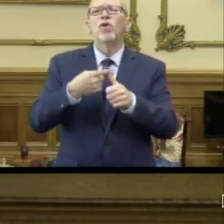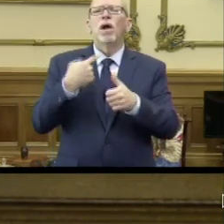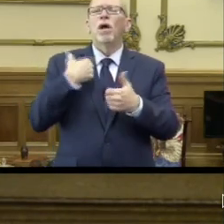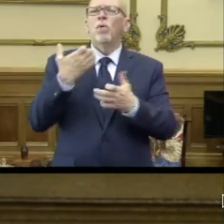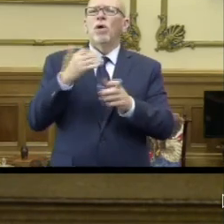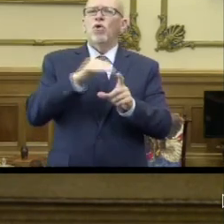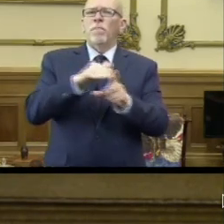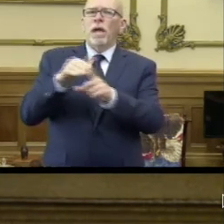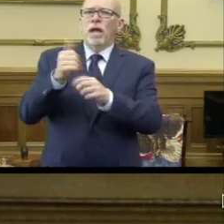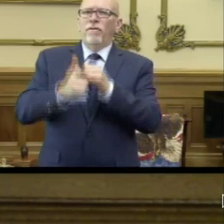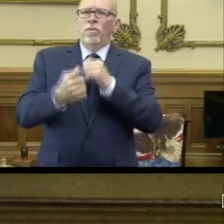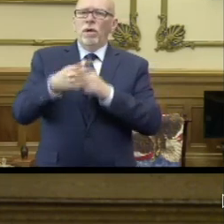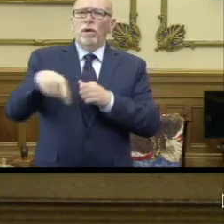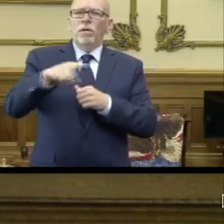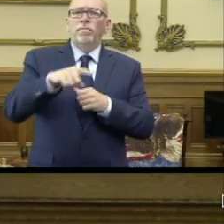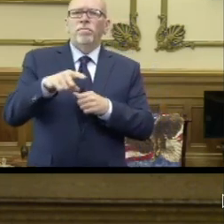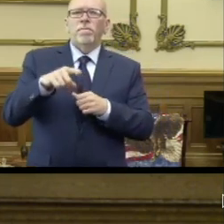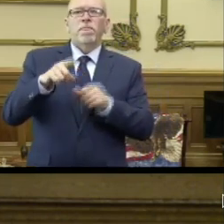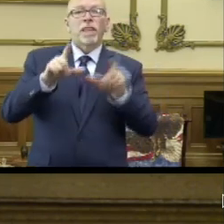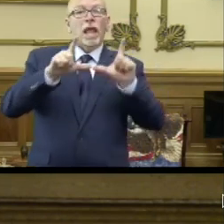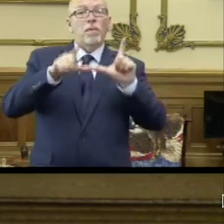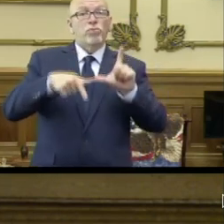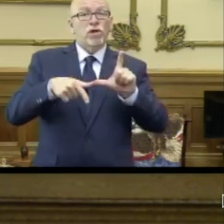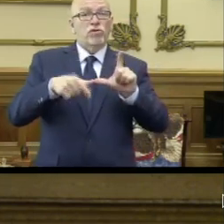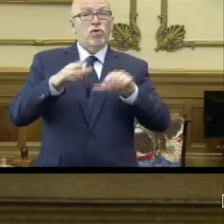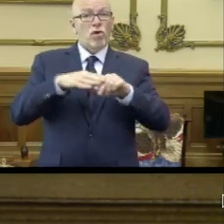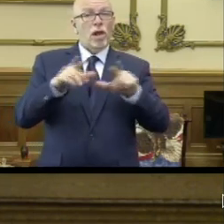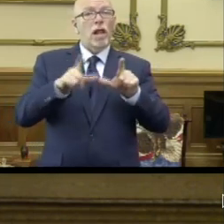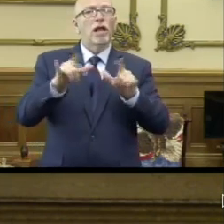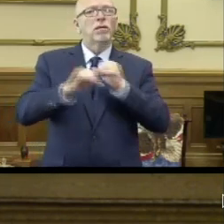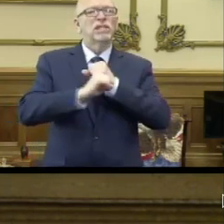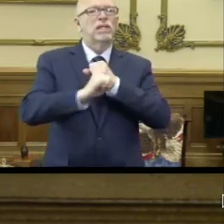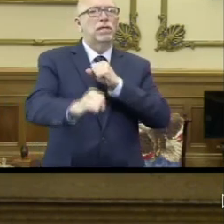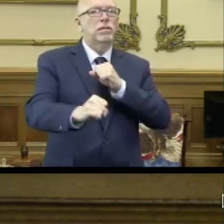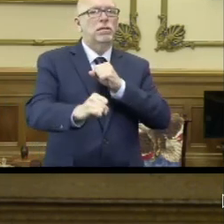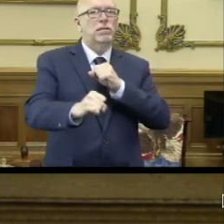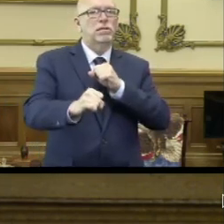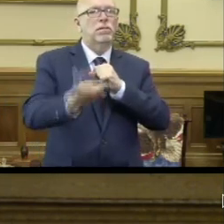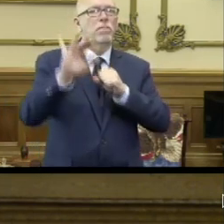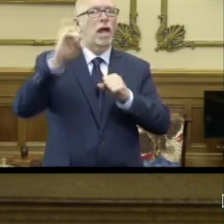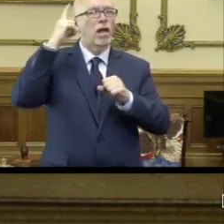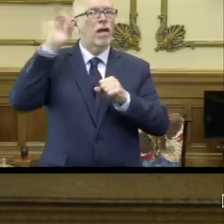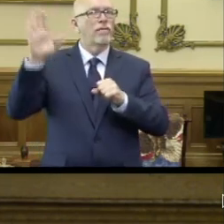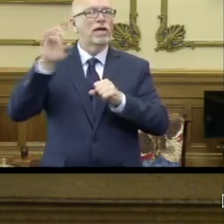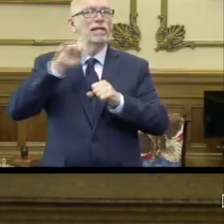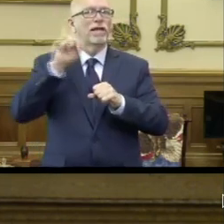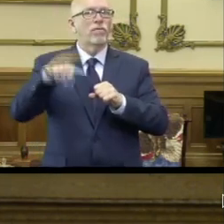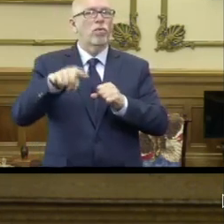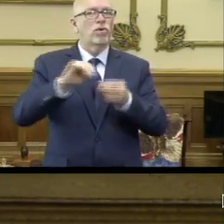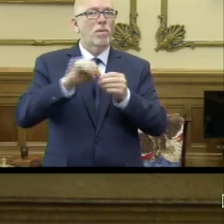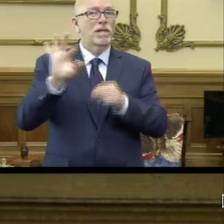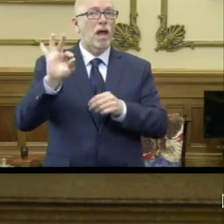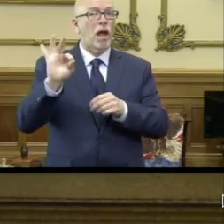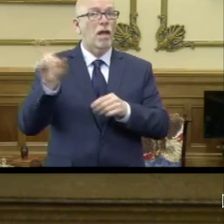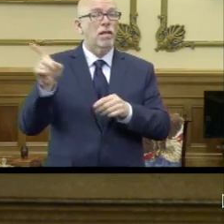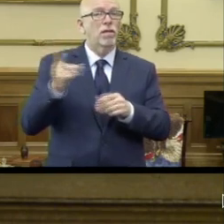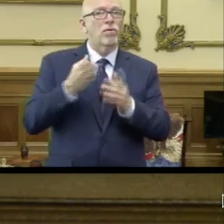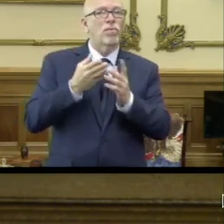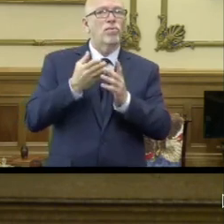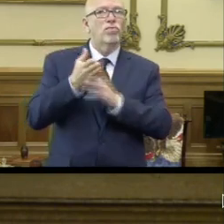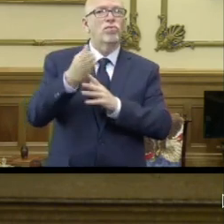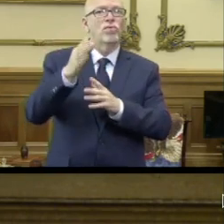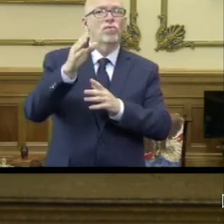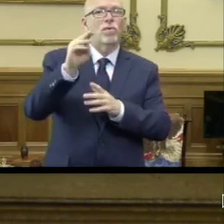remind everyone that expiration dates have been extended by the governor's executive order number nine through the